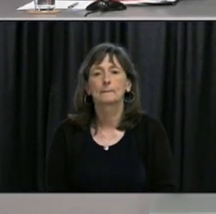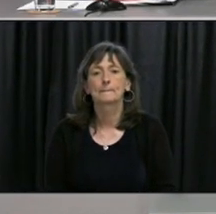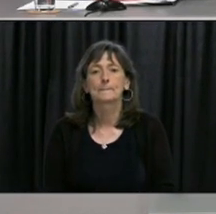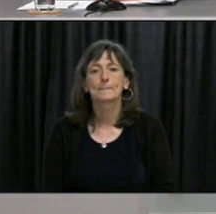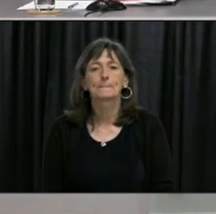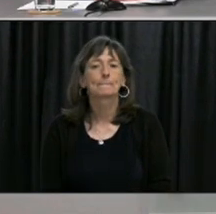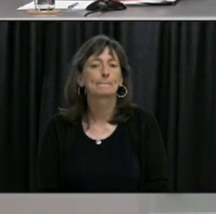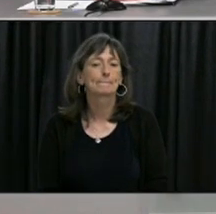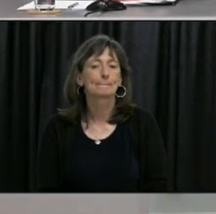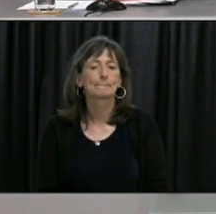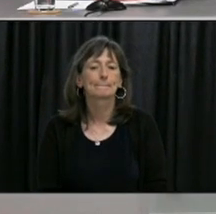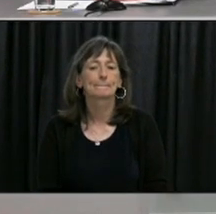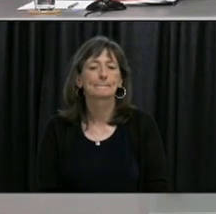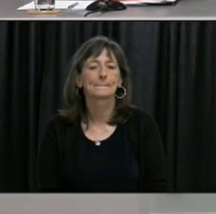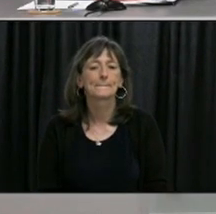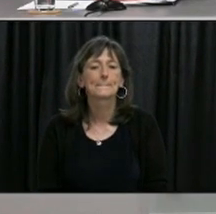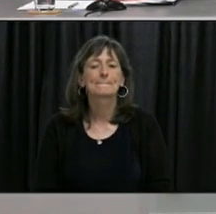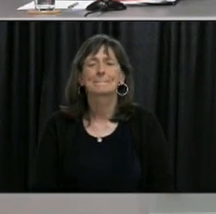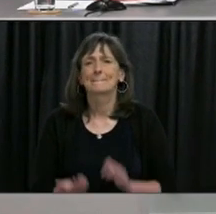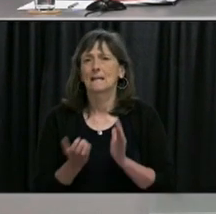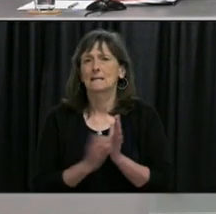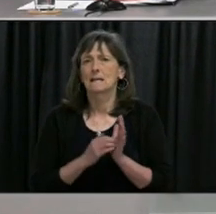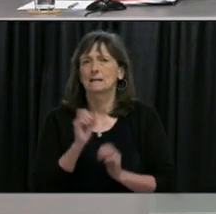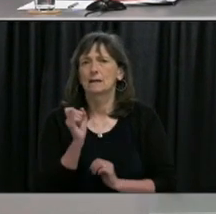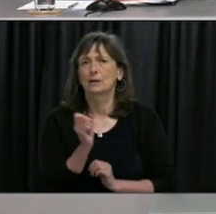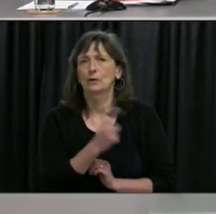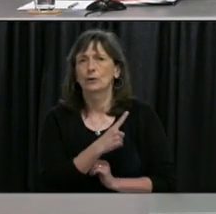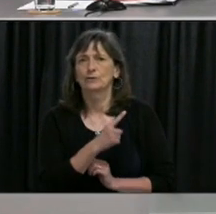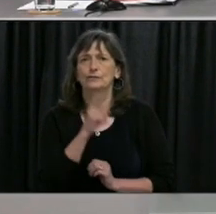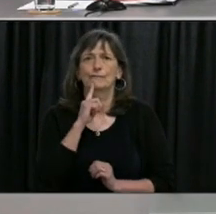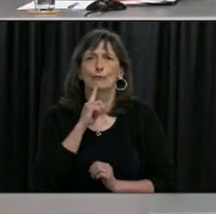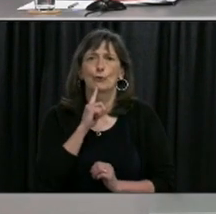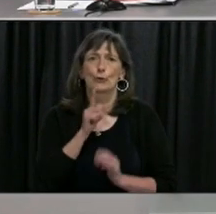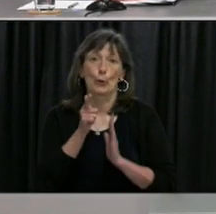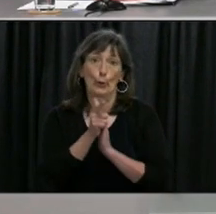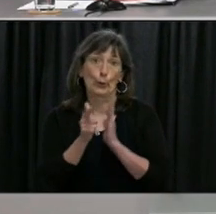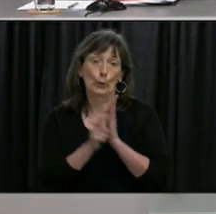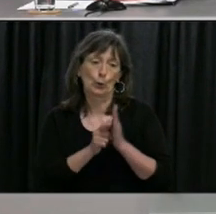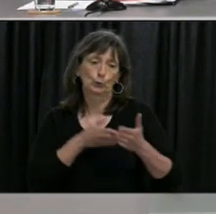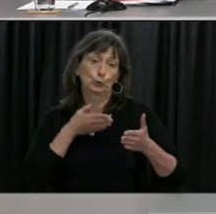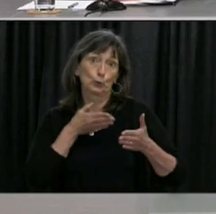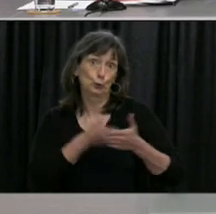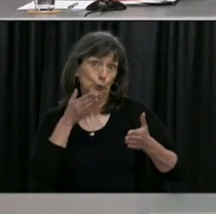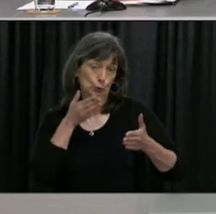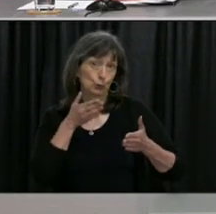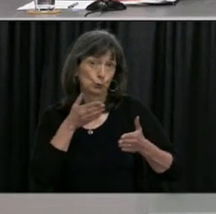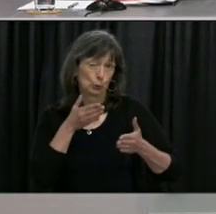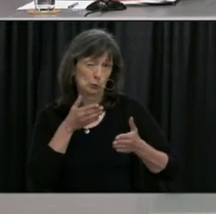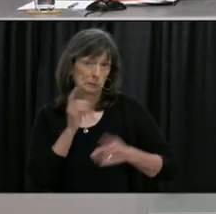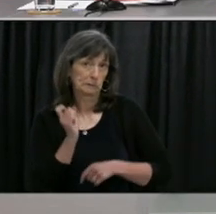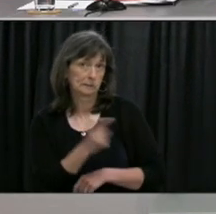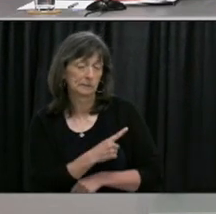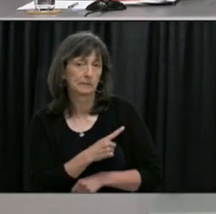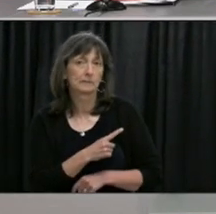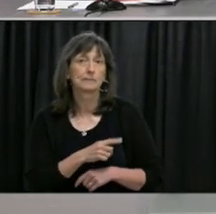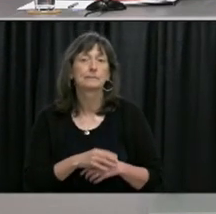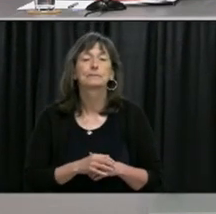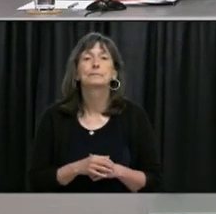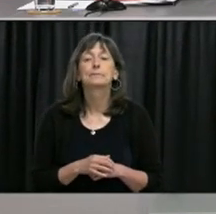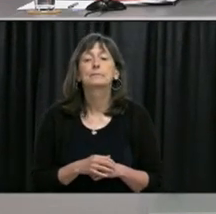sounds like I want to ask another question about this second lawsuit regarding seasonal residents